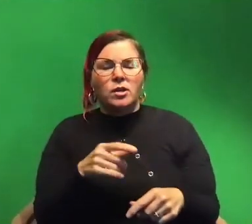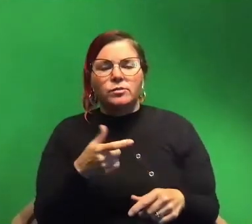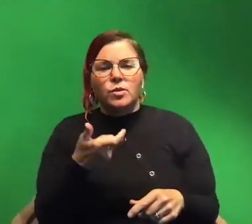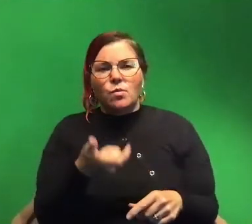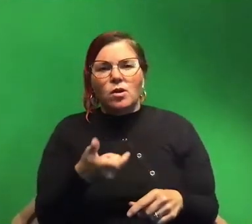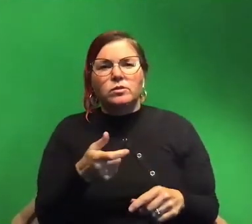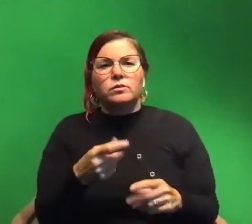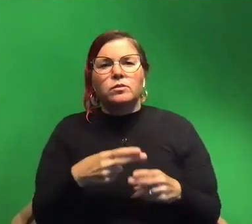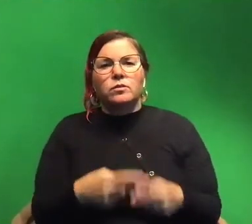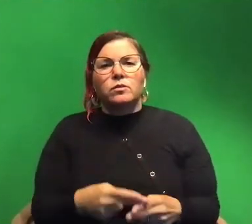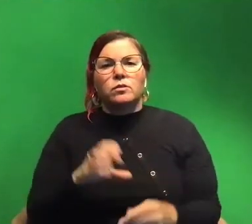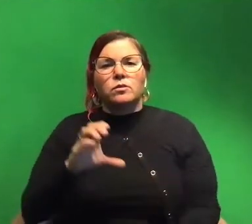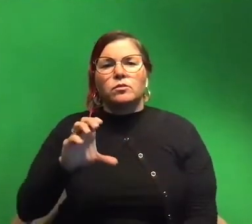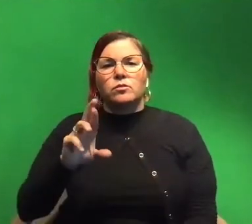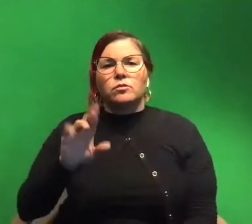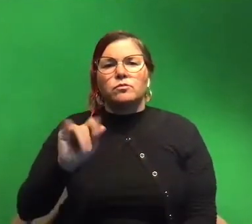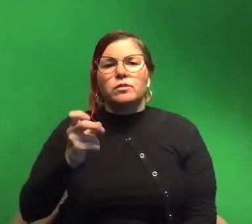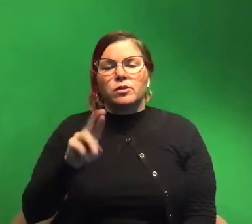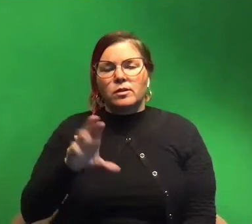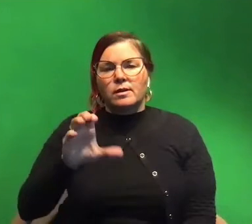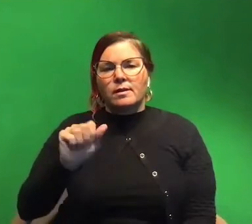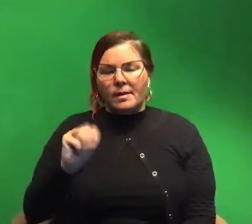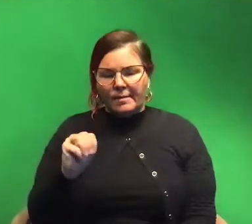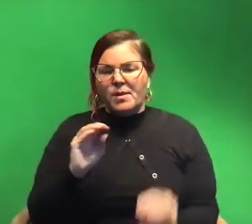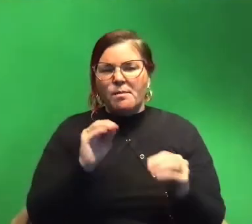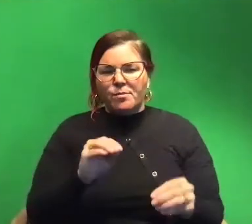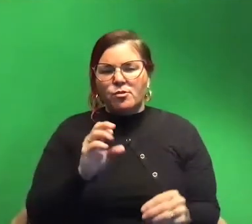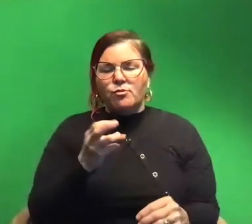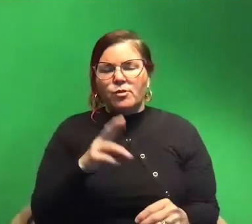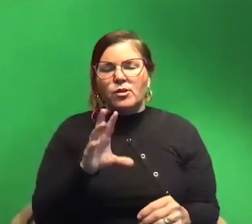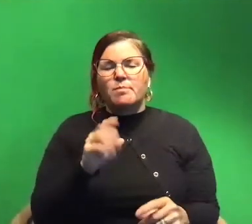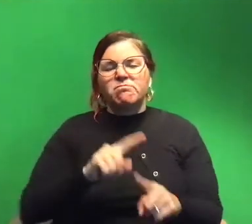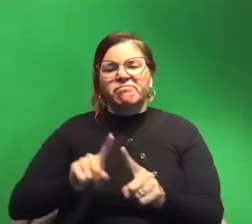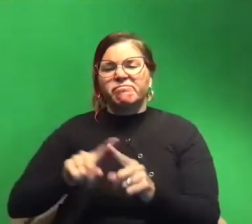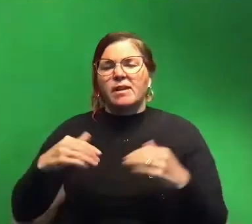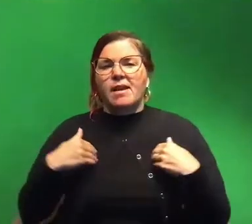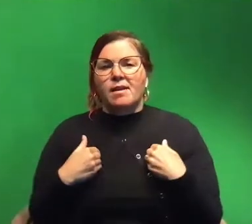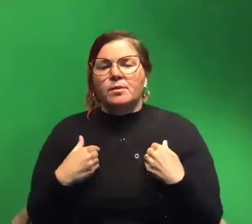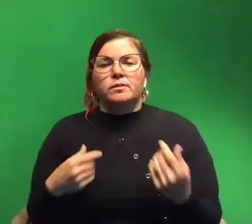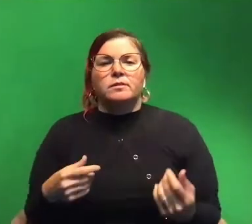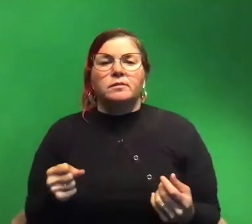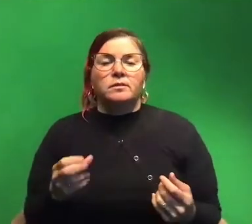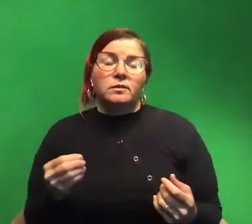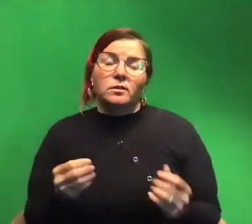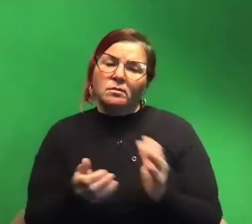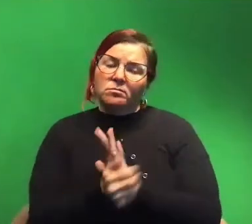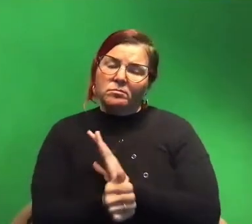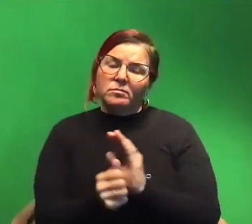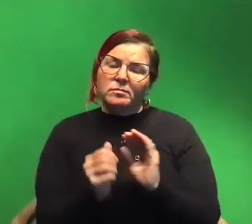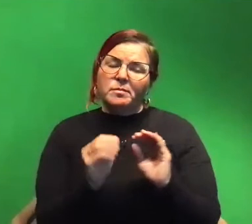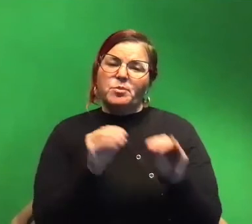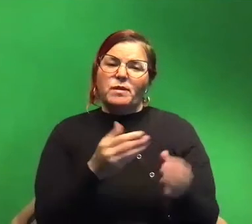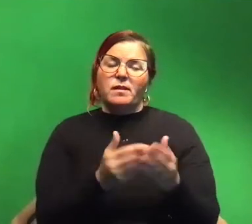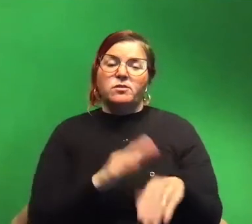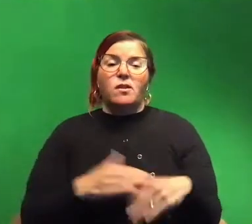that's called critter cam and they've put critter cams on all sorts of animals um so they are very good at sticking stuff on animals